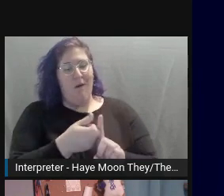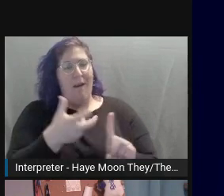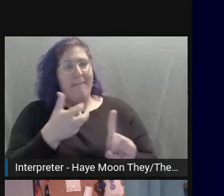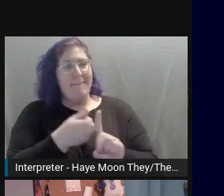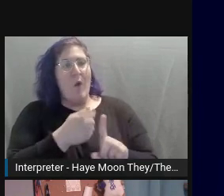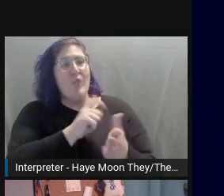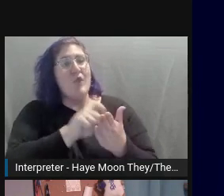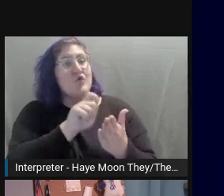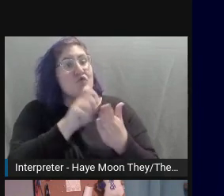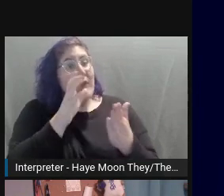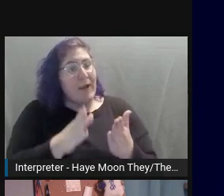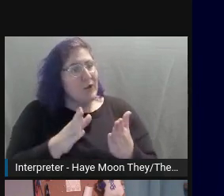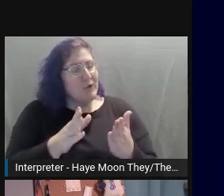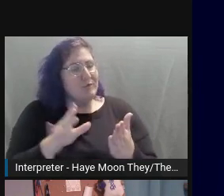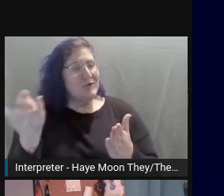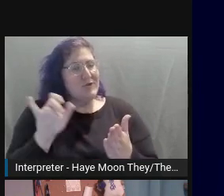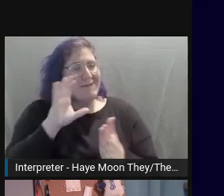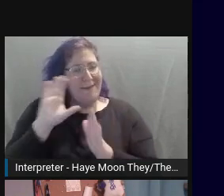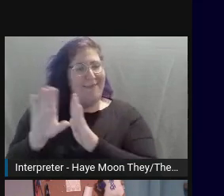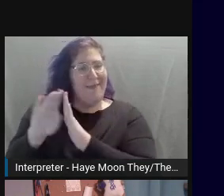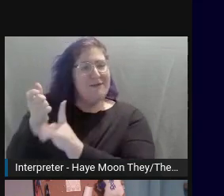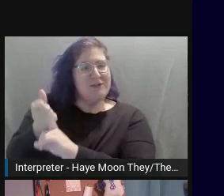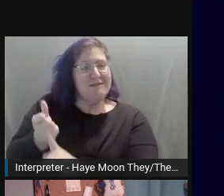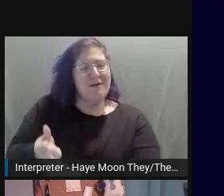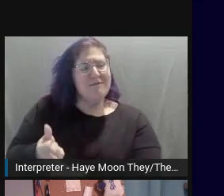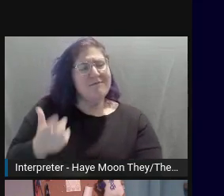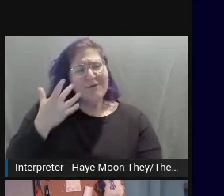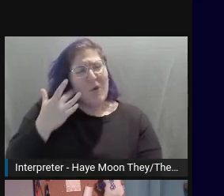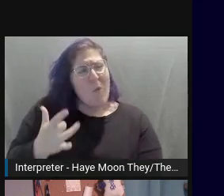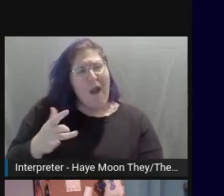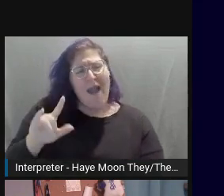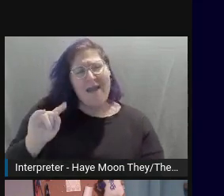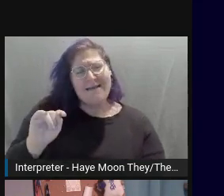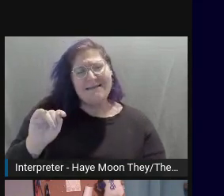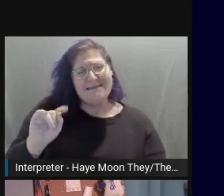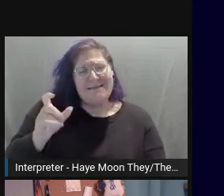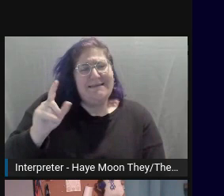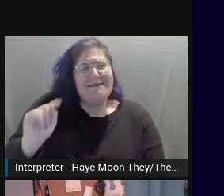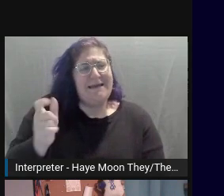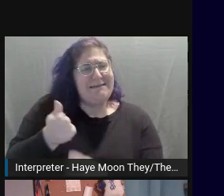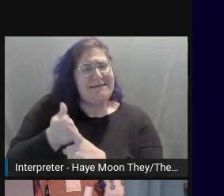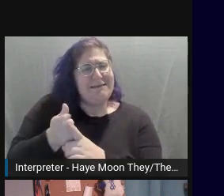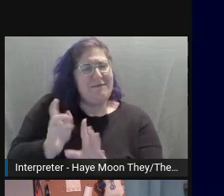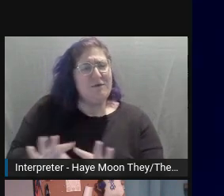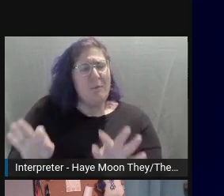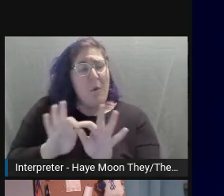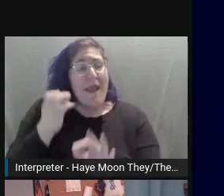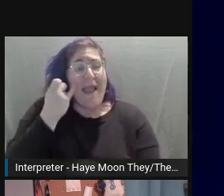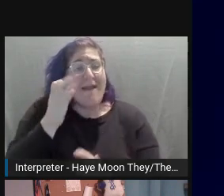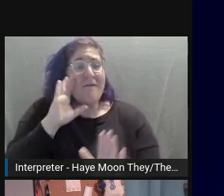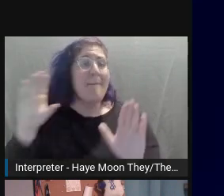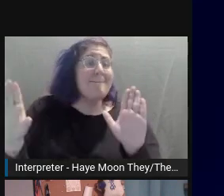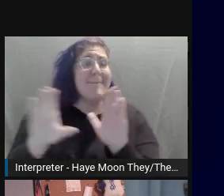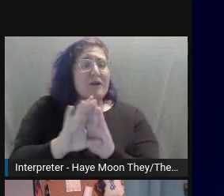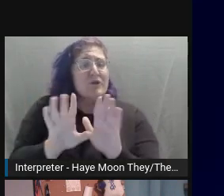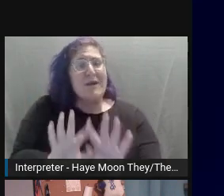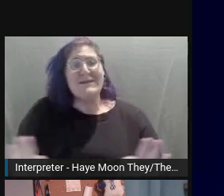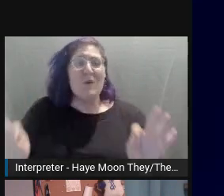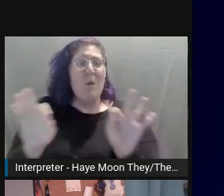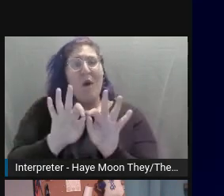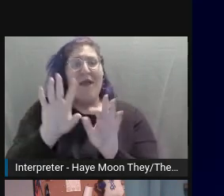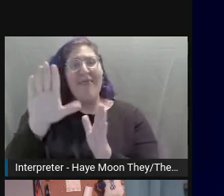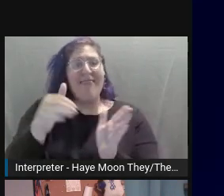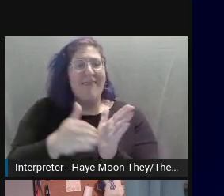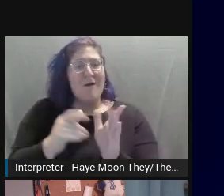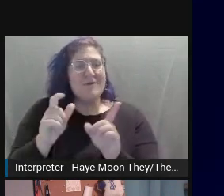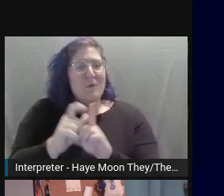So why is alt text so important? If an image is worth a thousand words, why is it important to still try and describe that image in less than